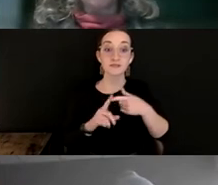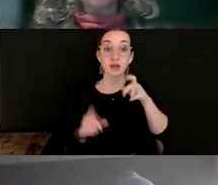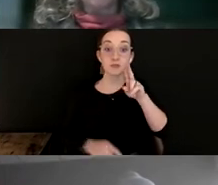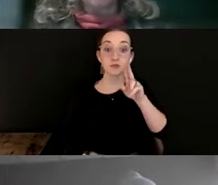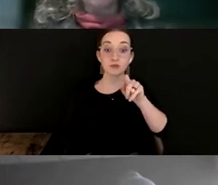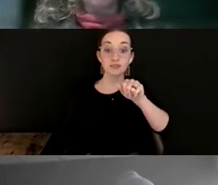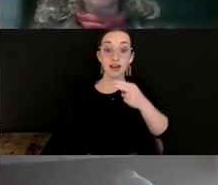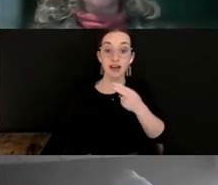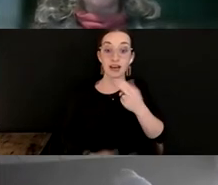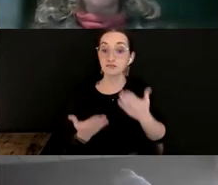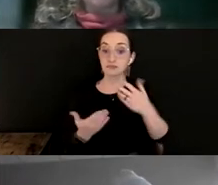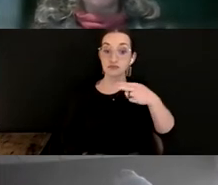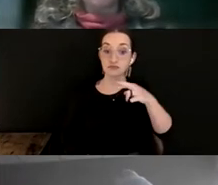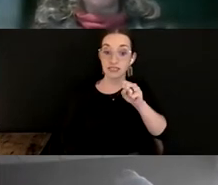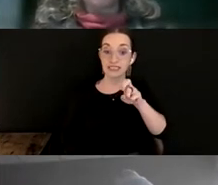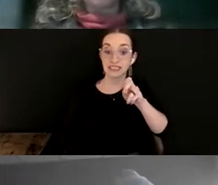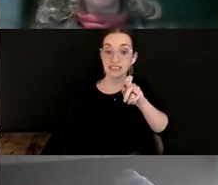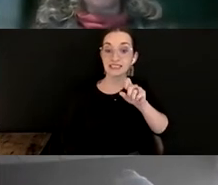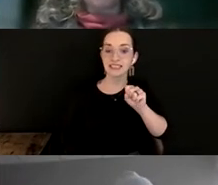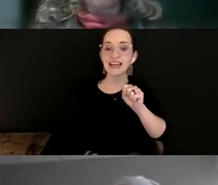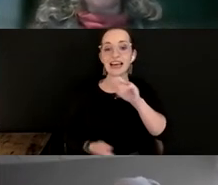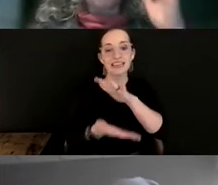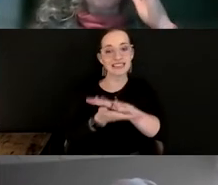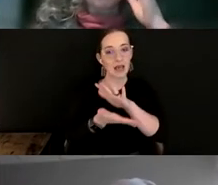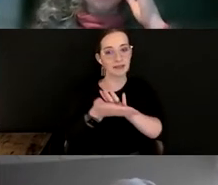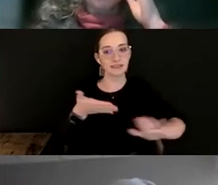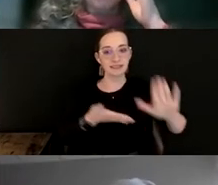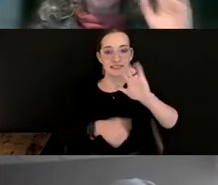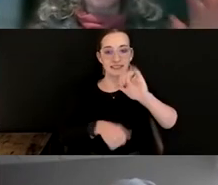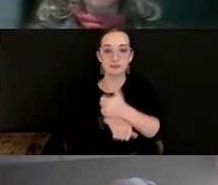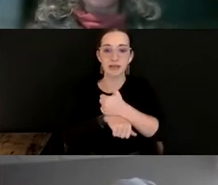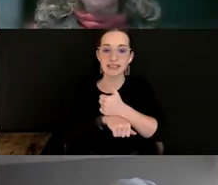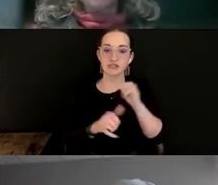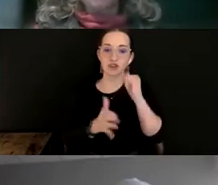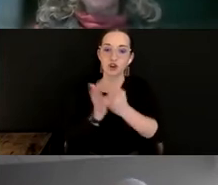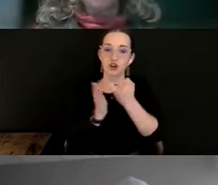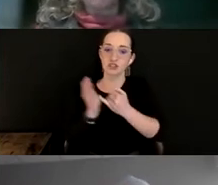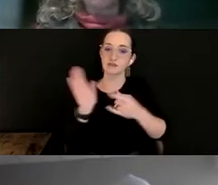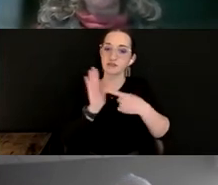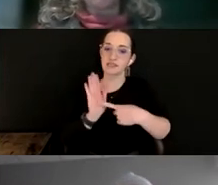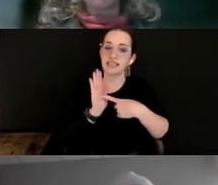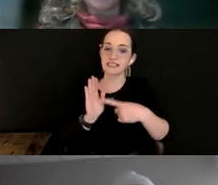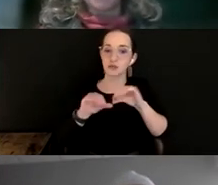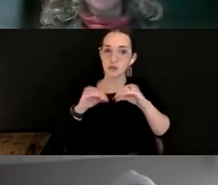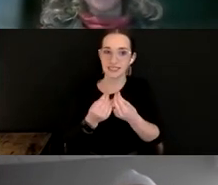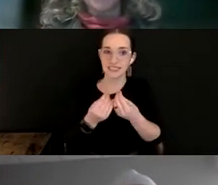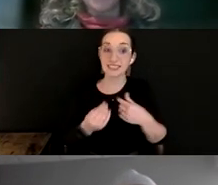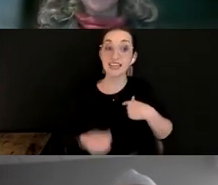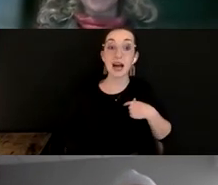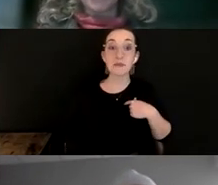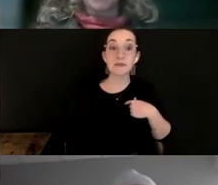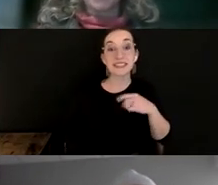presenting organization. And I am also a middle-aged white woman with a whole lot of silver hair that the